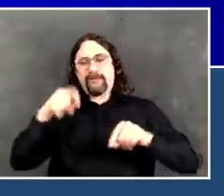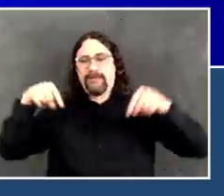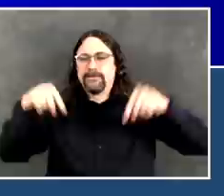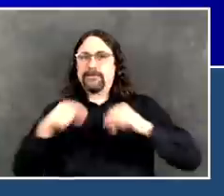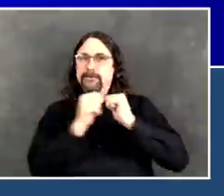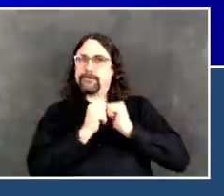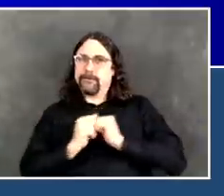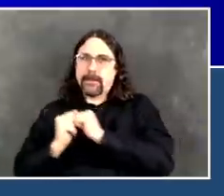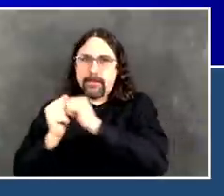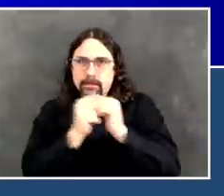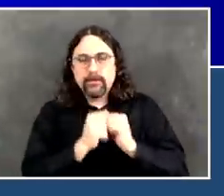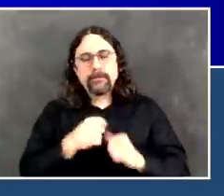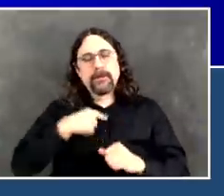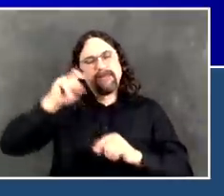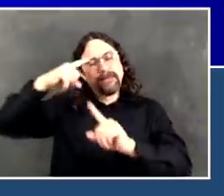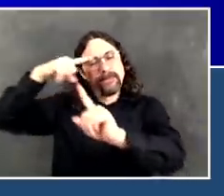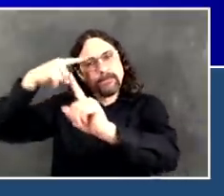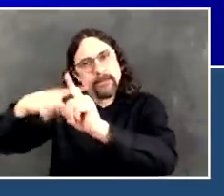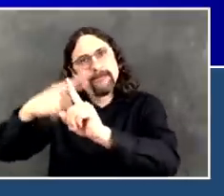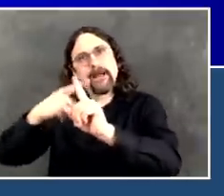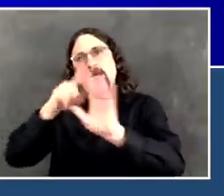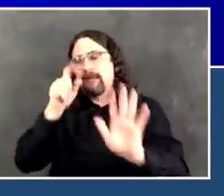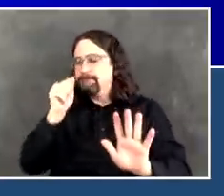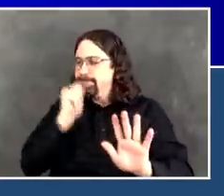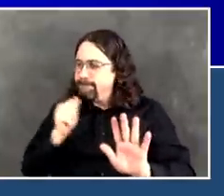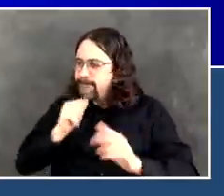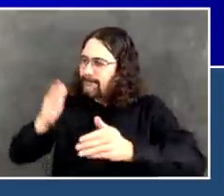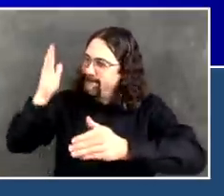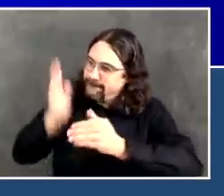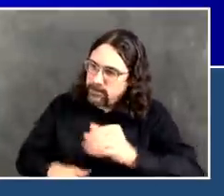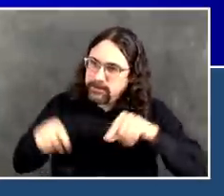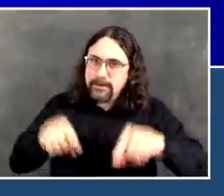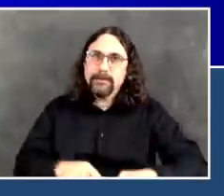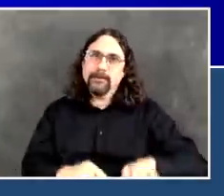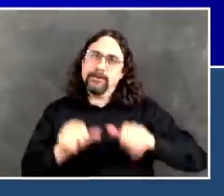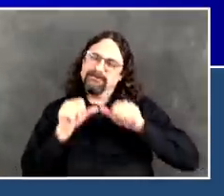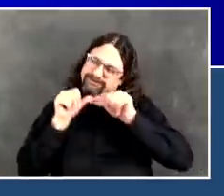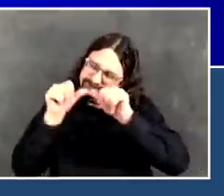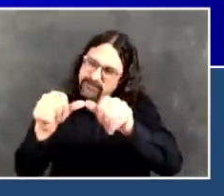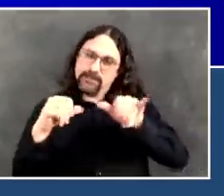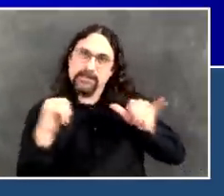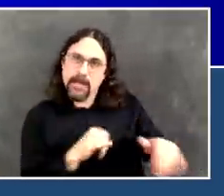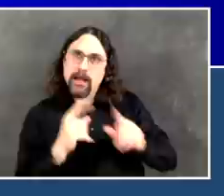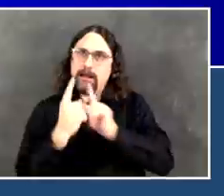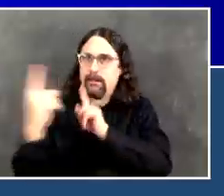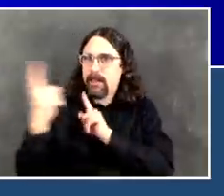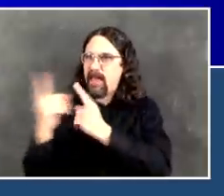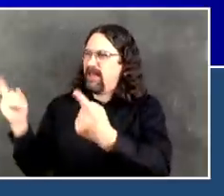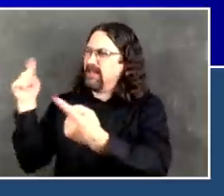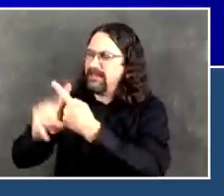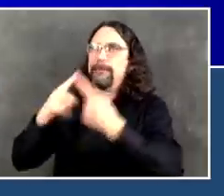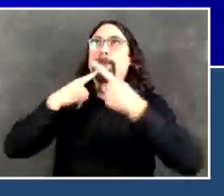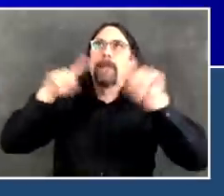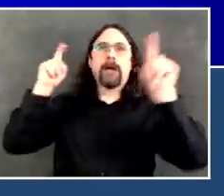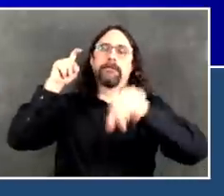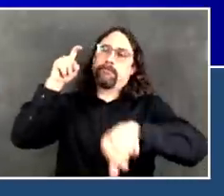the progress in the numbers and this idea of the handoff to the strategies of suppression and containment, handoff to the testing and